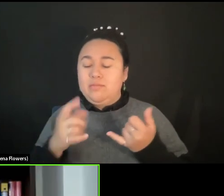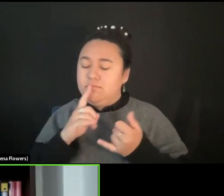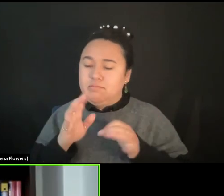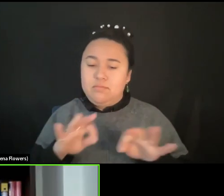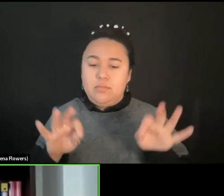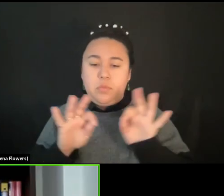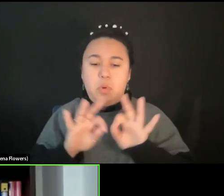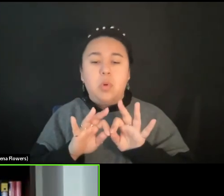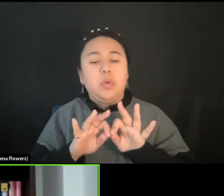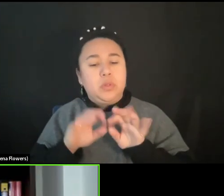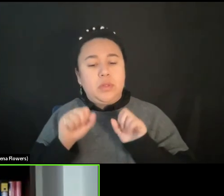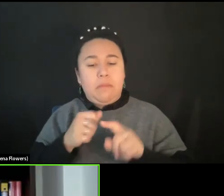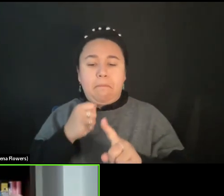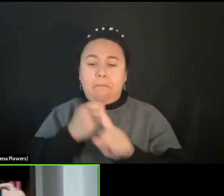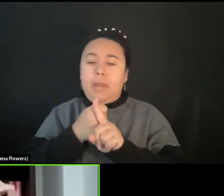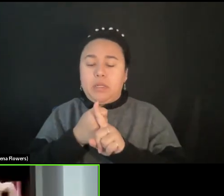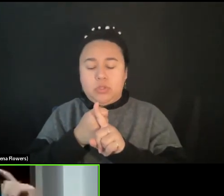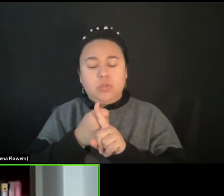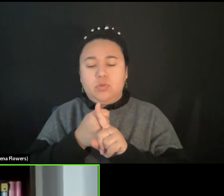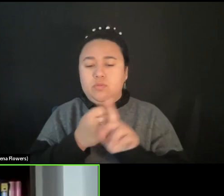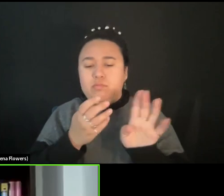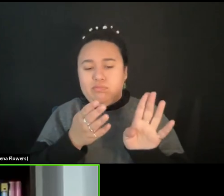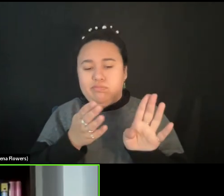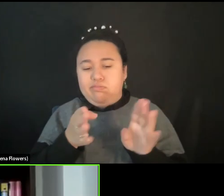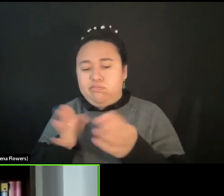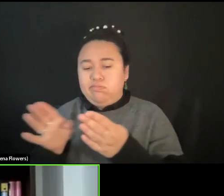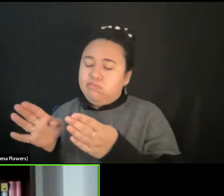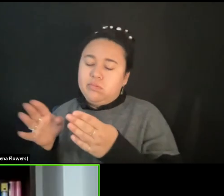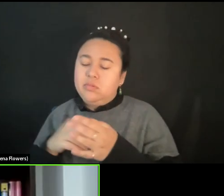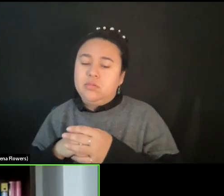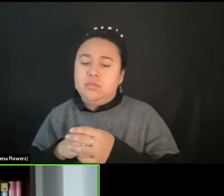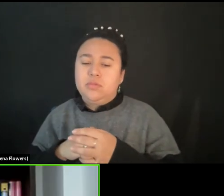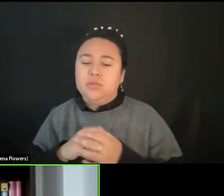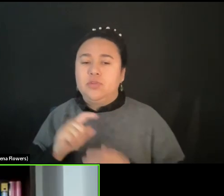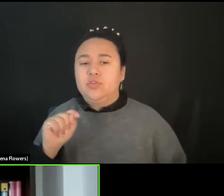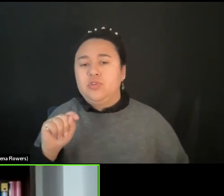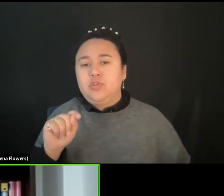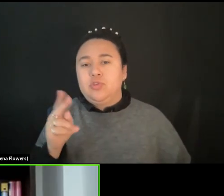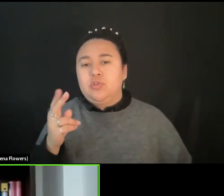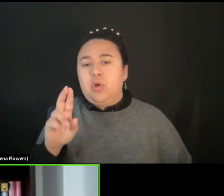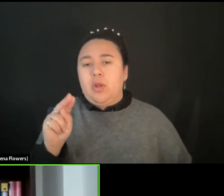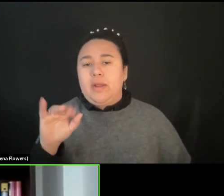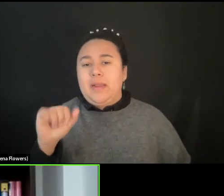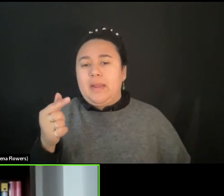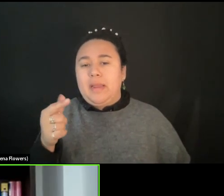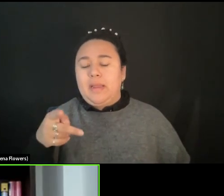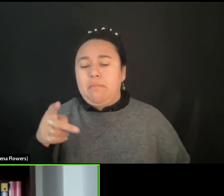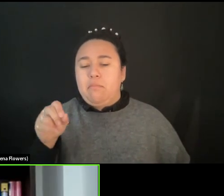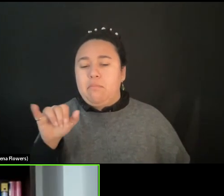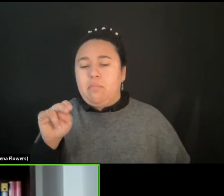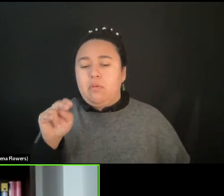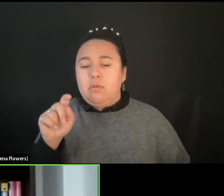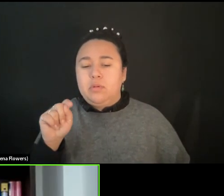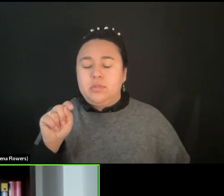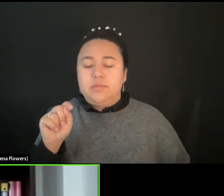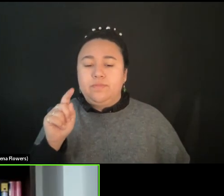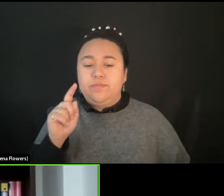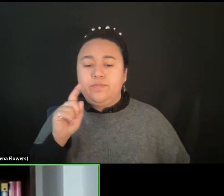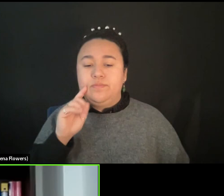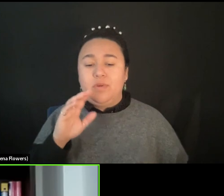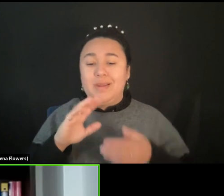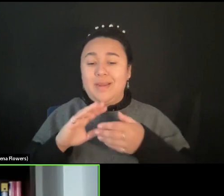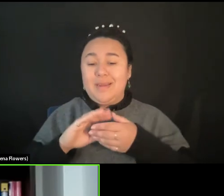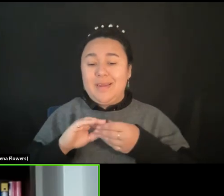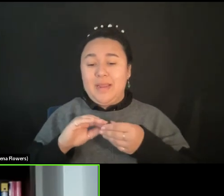turning point, because narratively speaking, our theatre, our classical